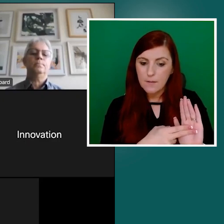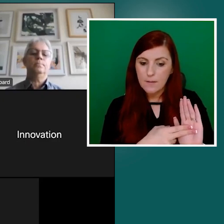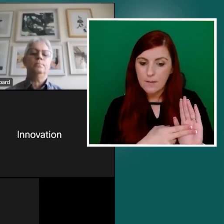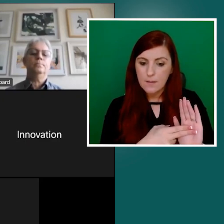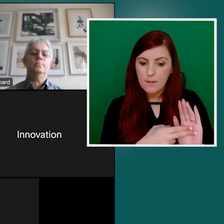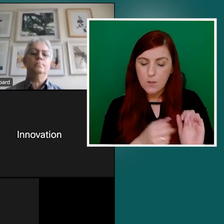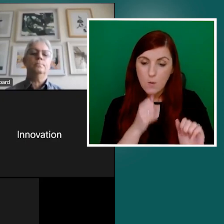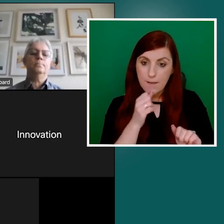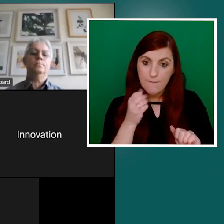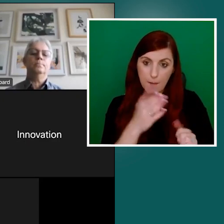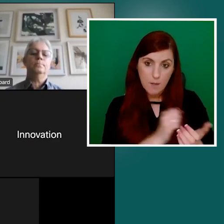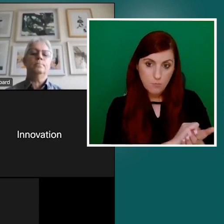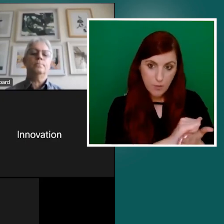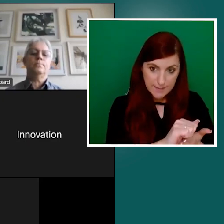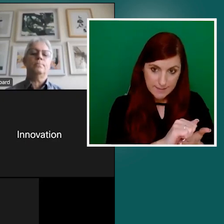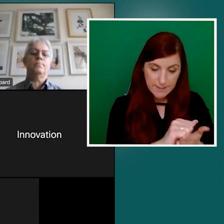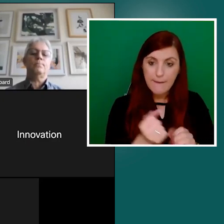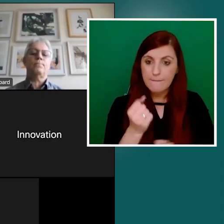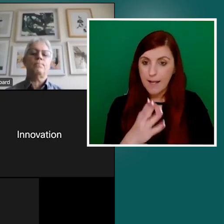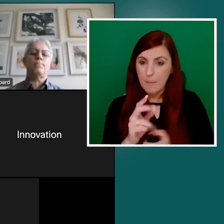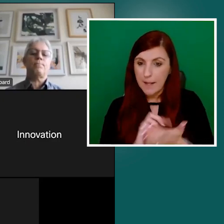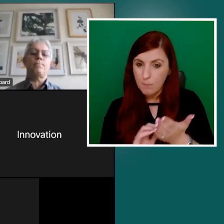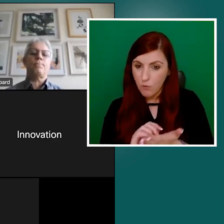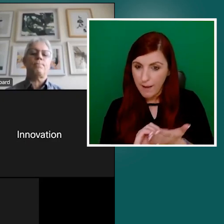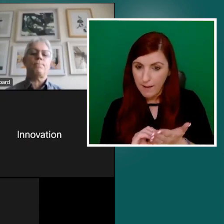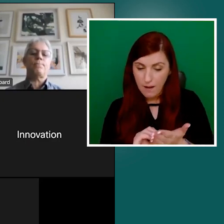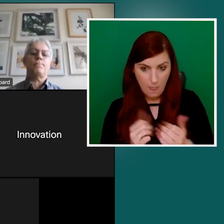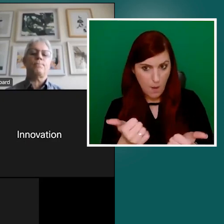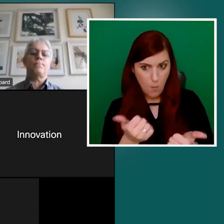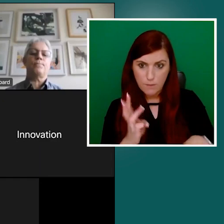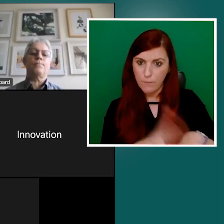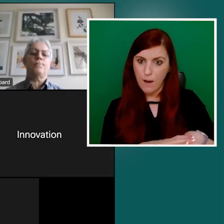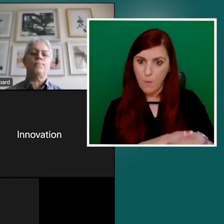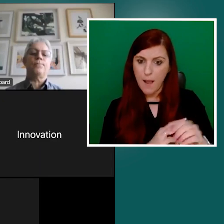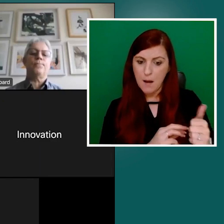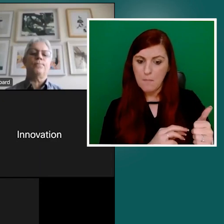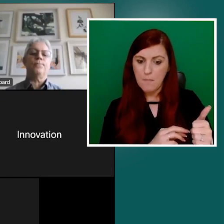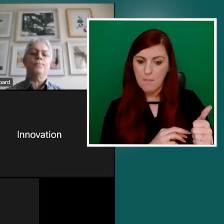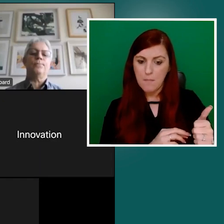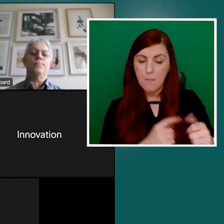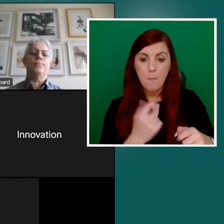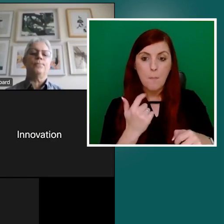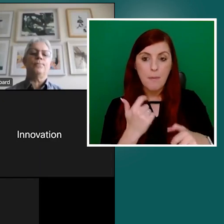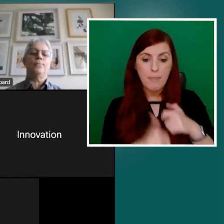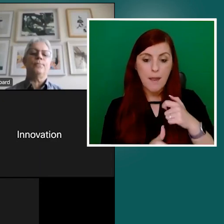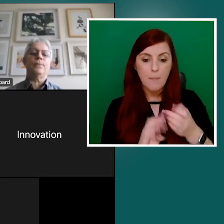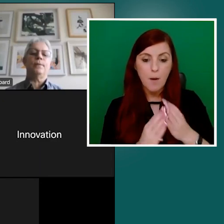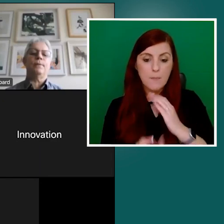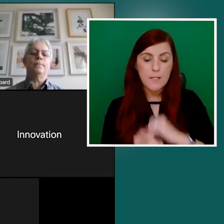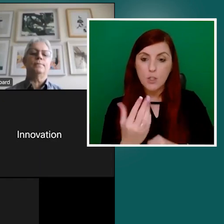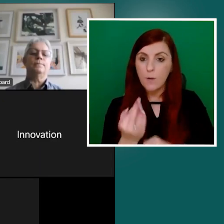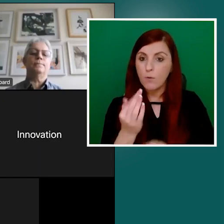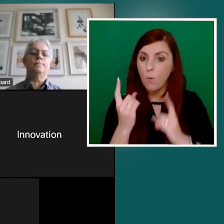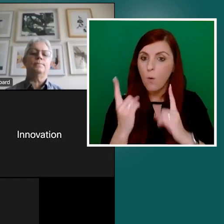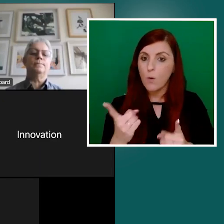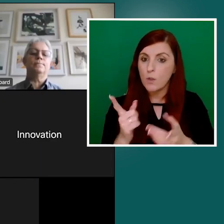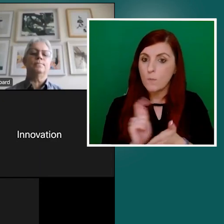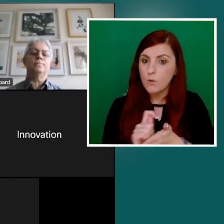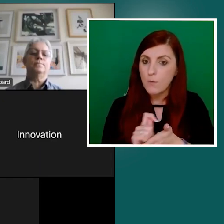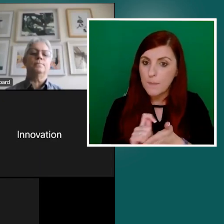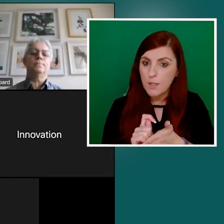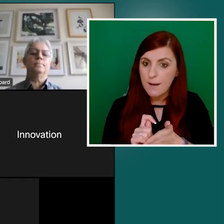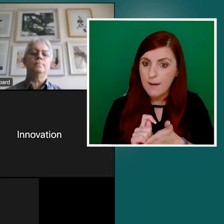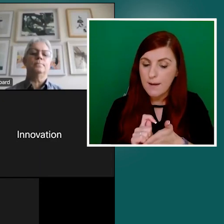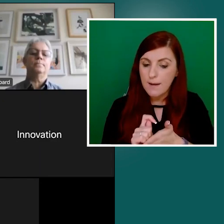in Braille. Now, this works really well until, for example, you might order a prescription and the box